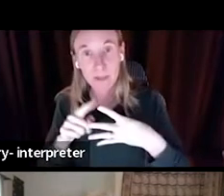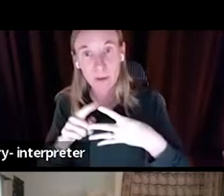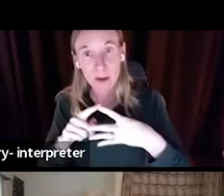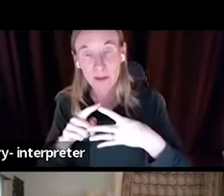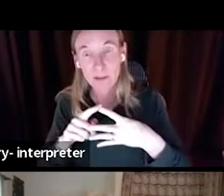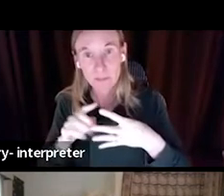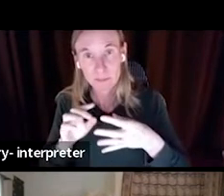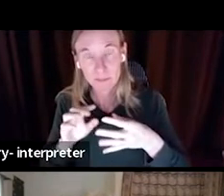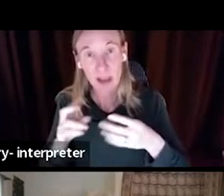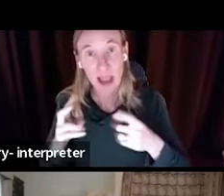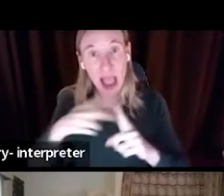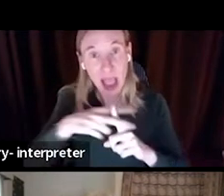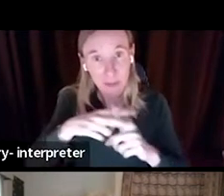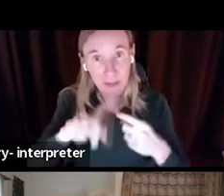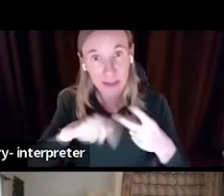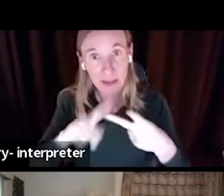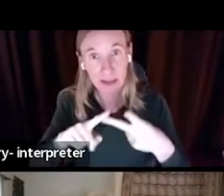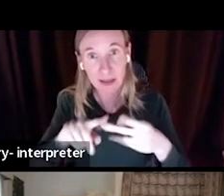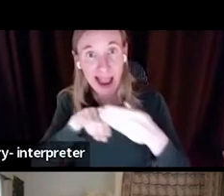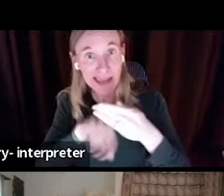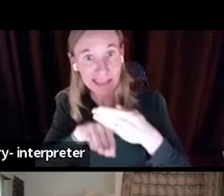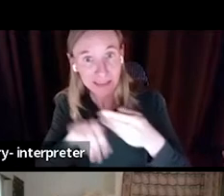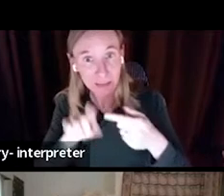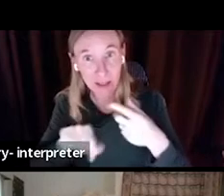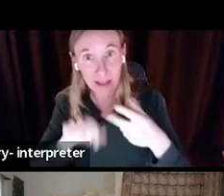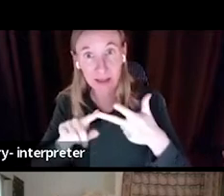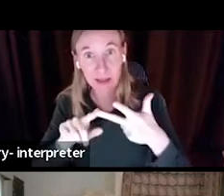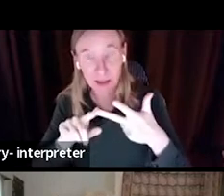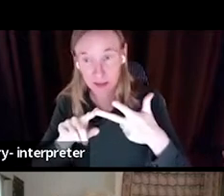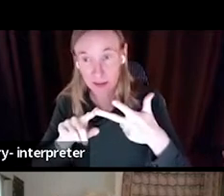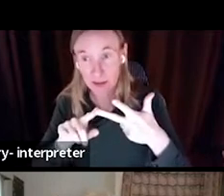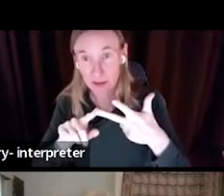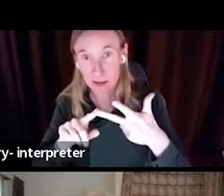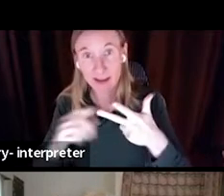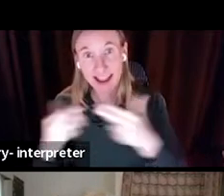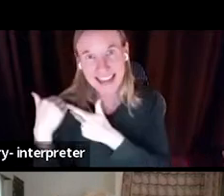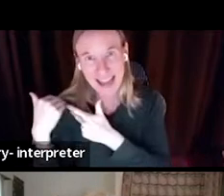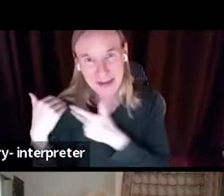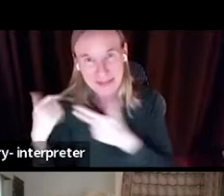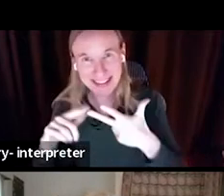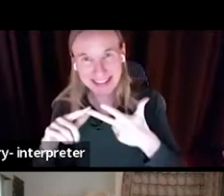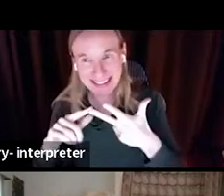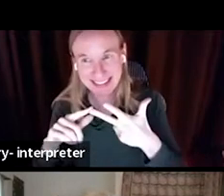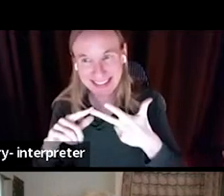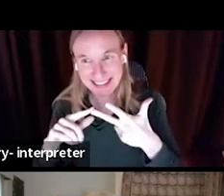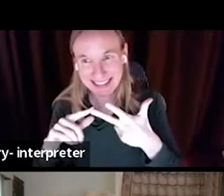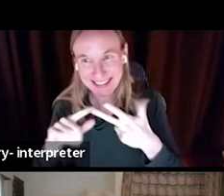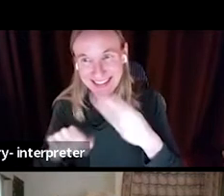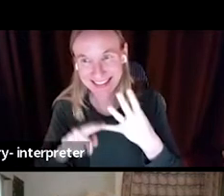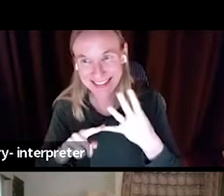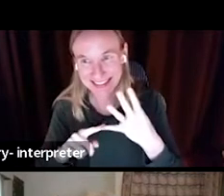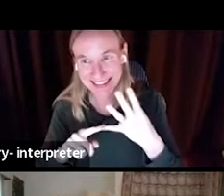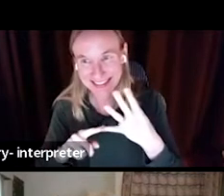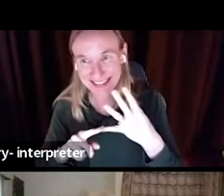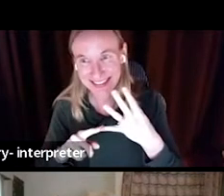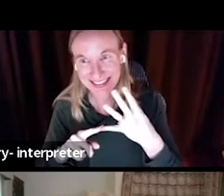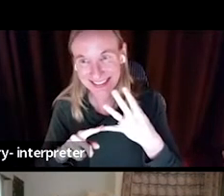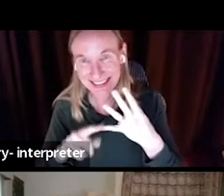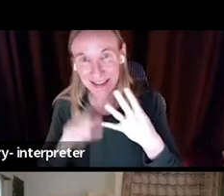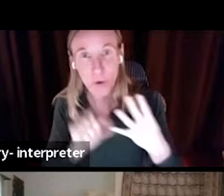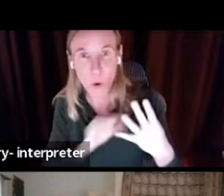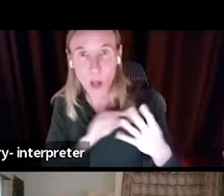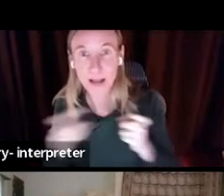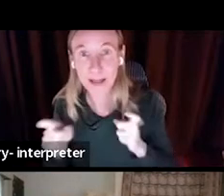The next is accessibility. The third is accountability. And the last is quality